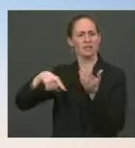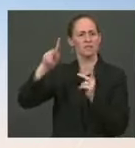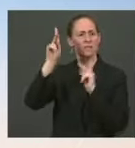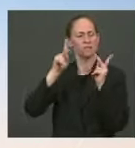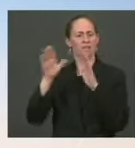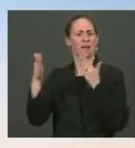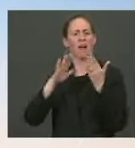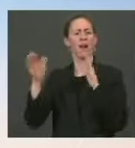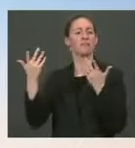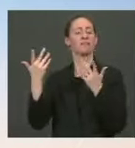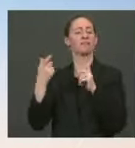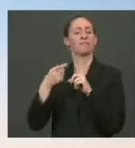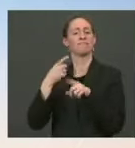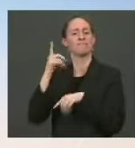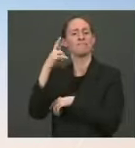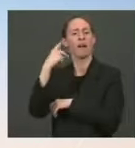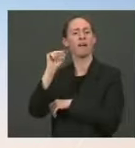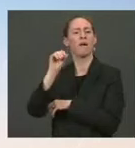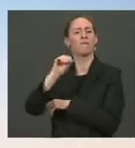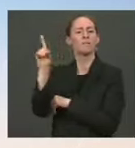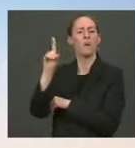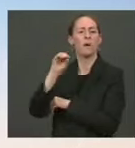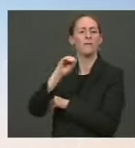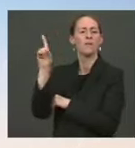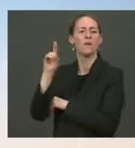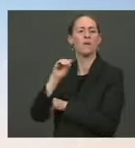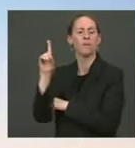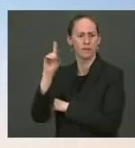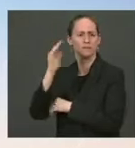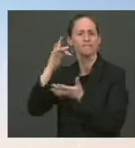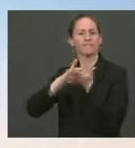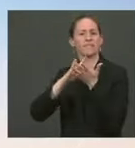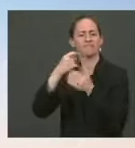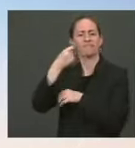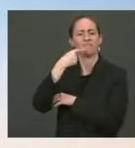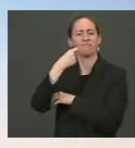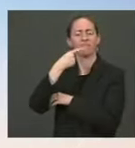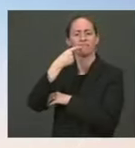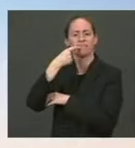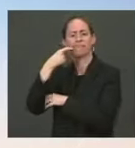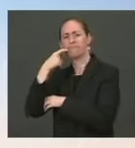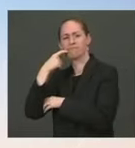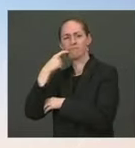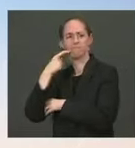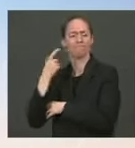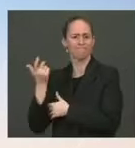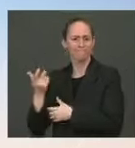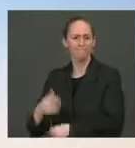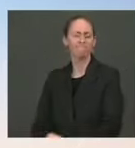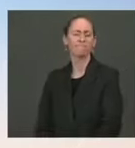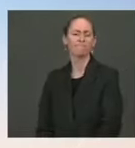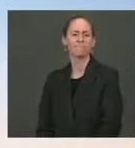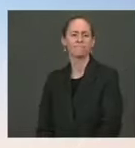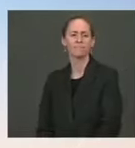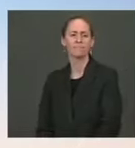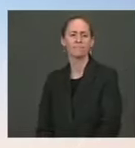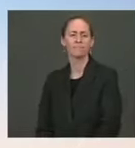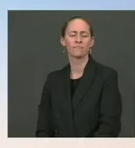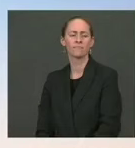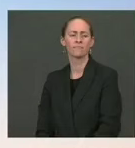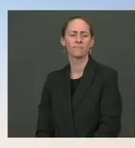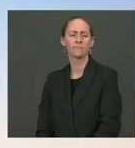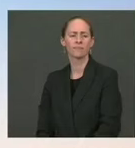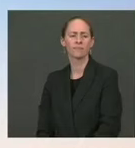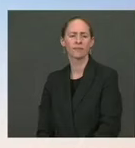driven by fentanyl, which is coming across the southern border in record amounts. So why is not — why isn't the administration doing